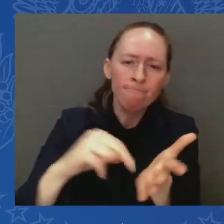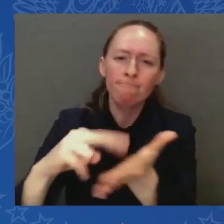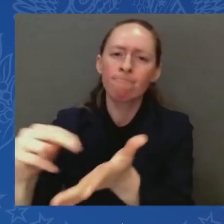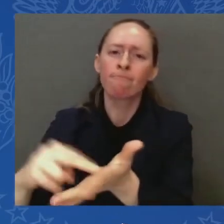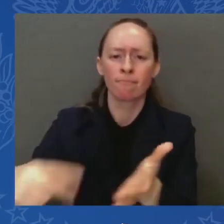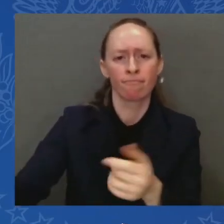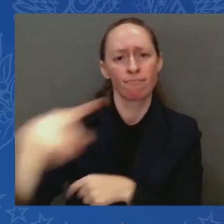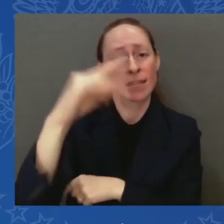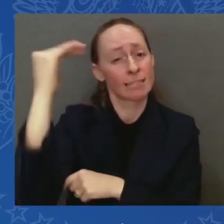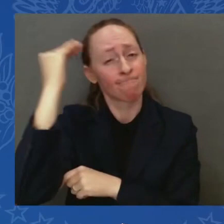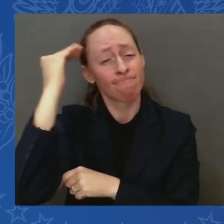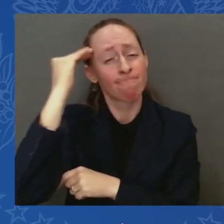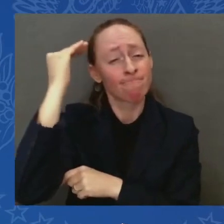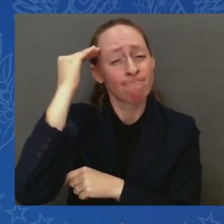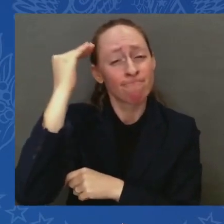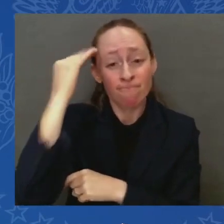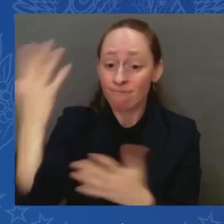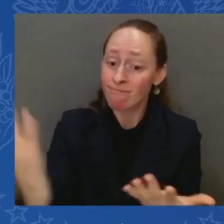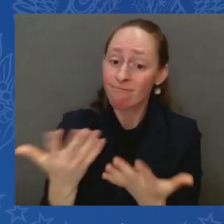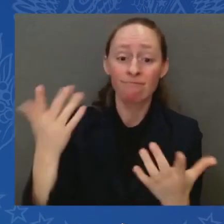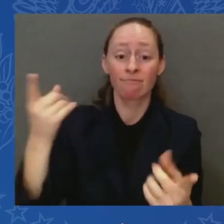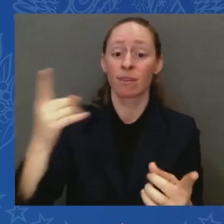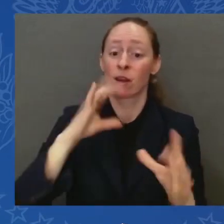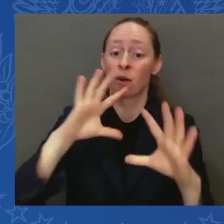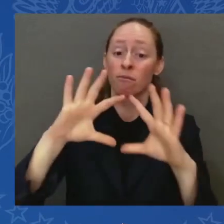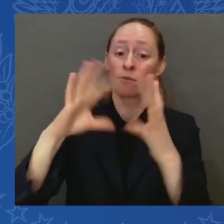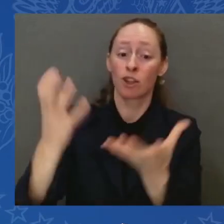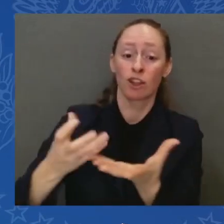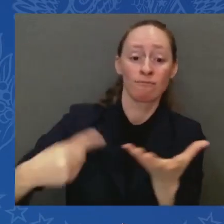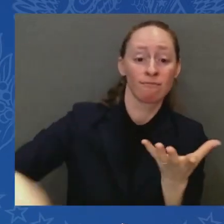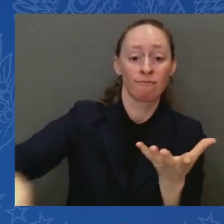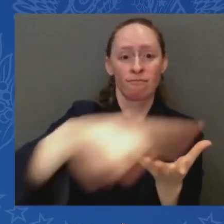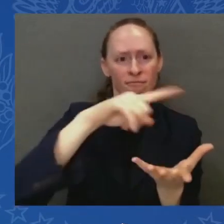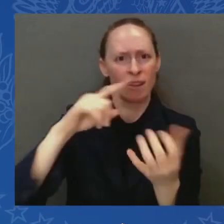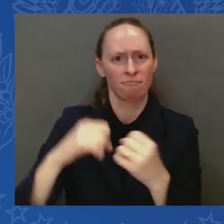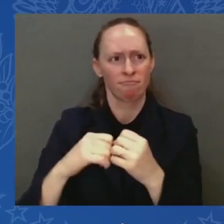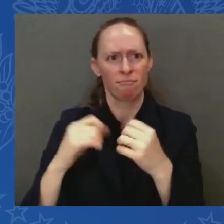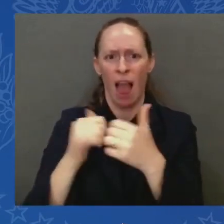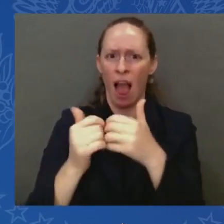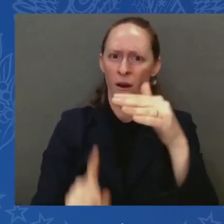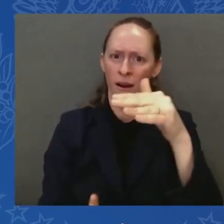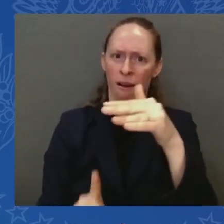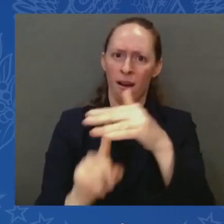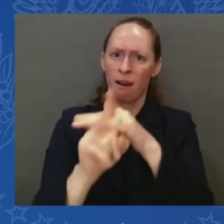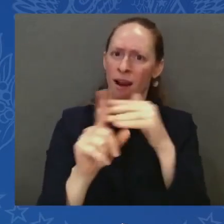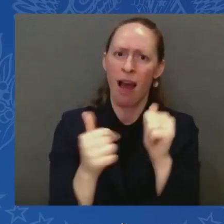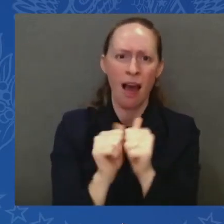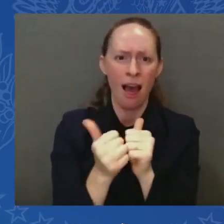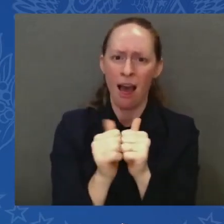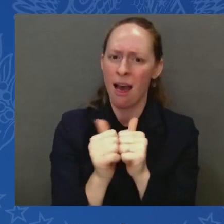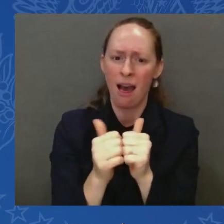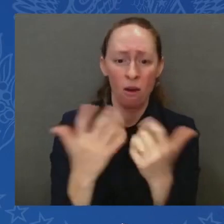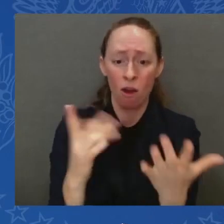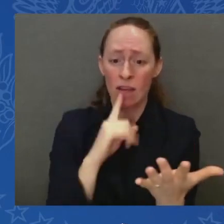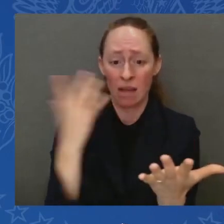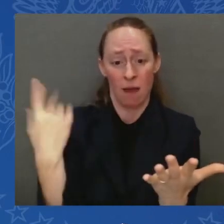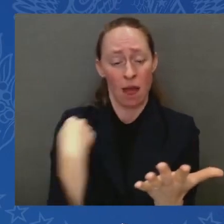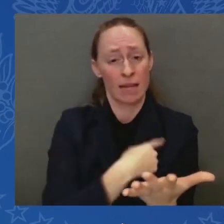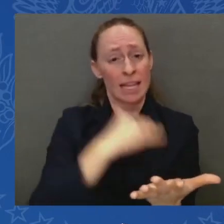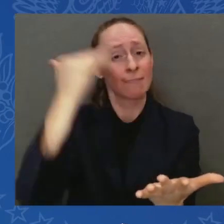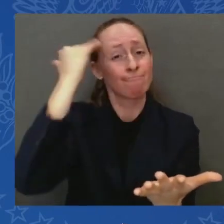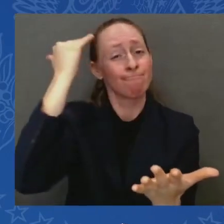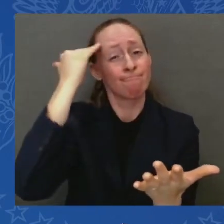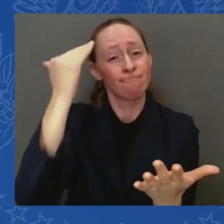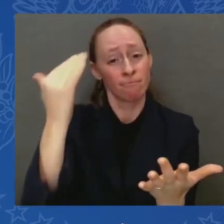First, that when we get knocked down, we get back up again and we begin anew. And second, when